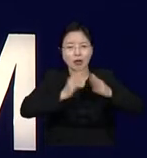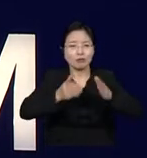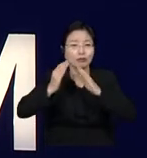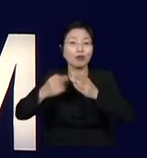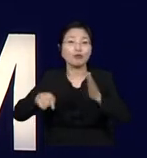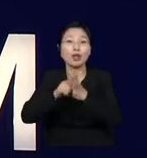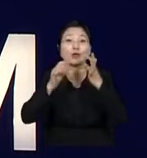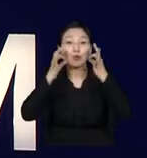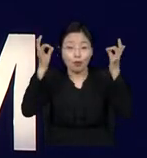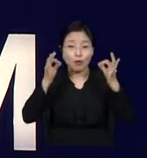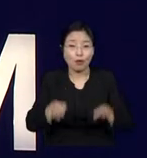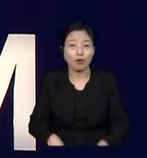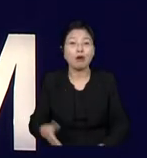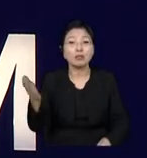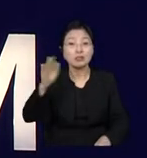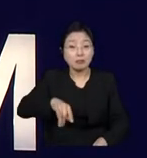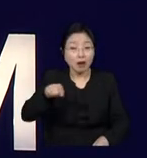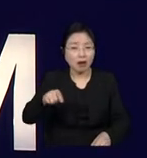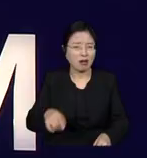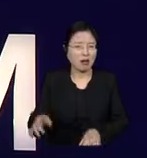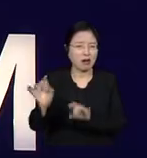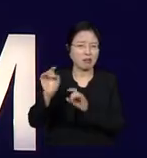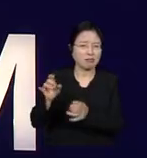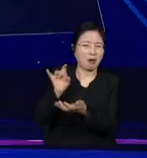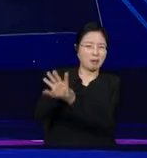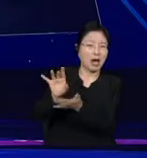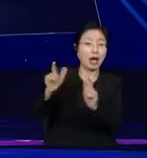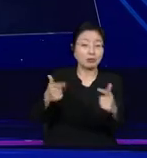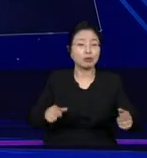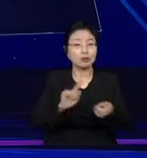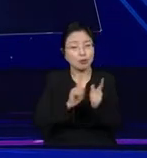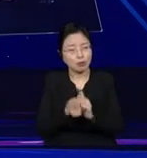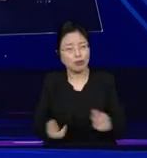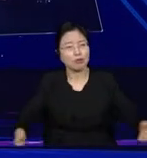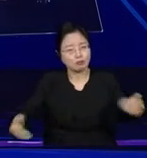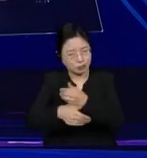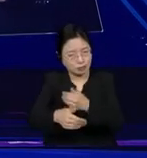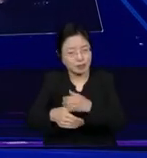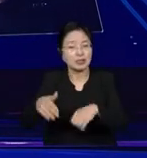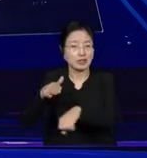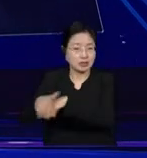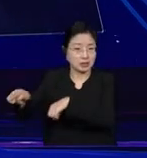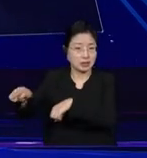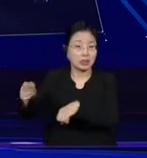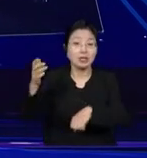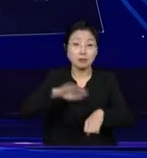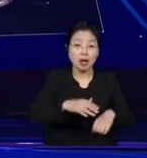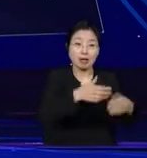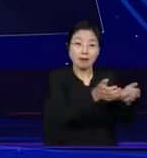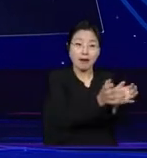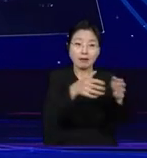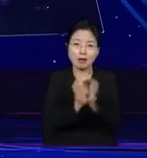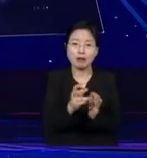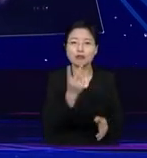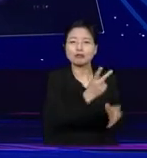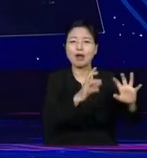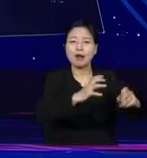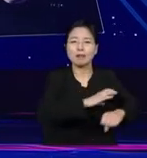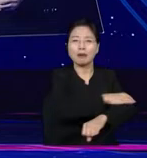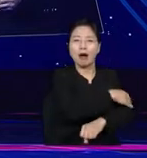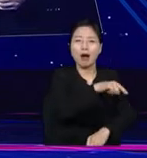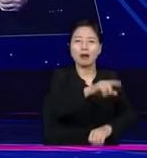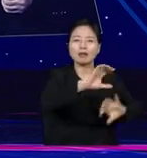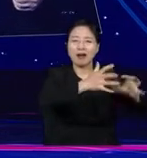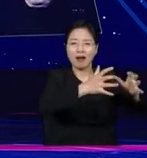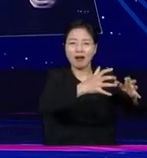at least more inclusive than the two-party system. Now, what happened in the UK and what's happened elsewhere is very similar to non